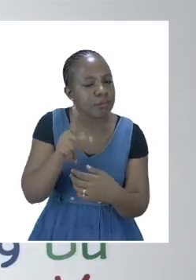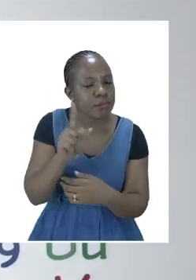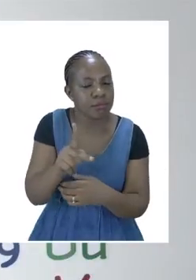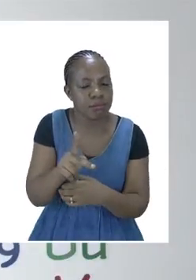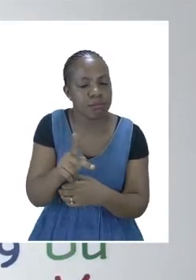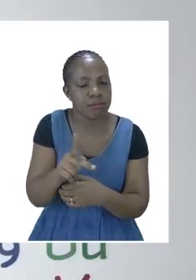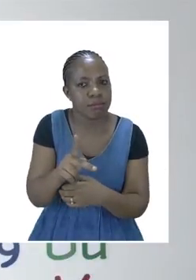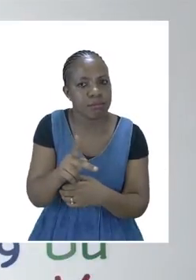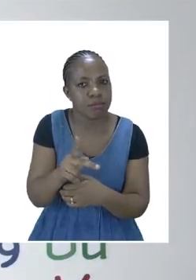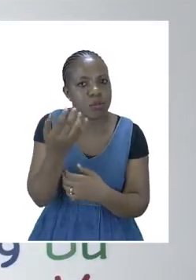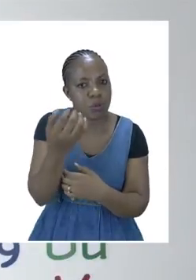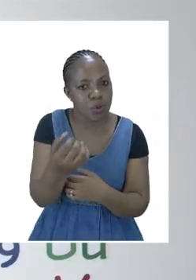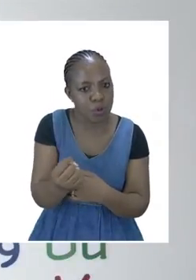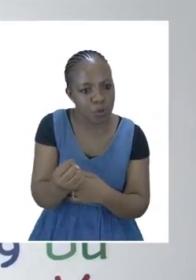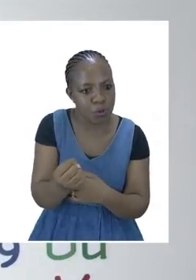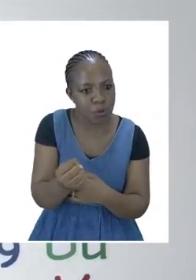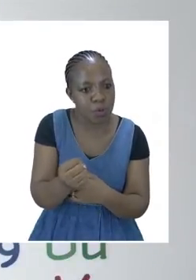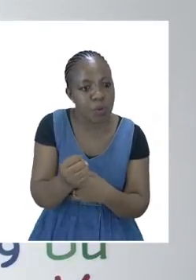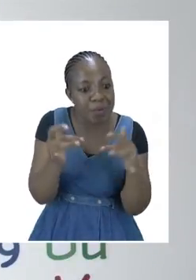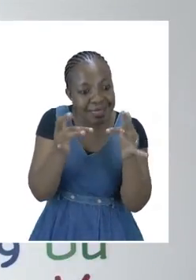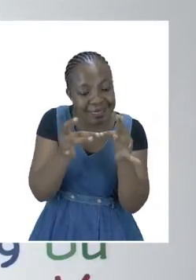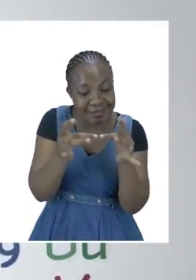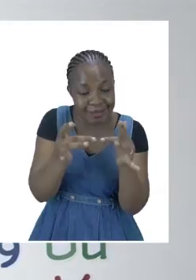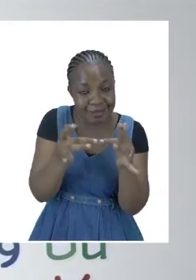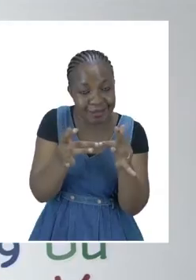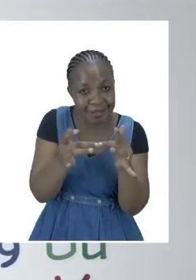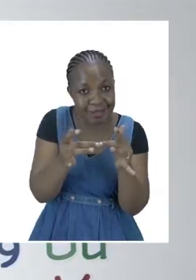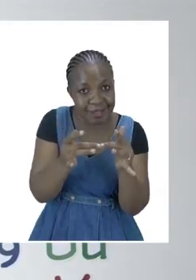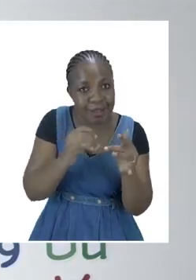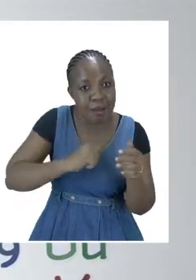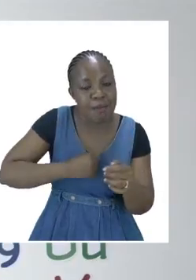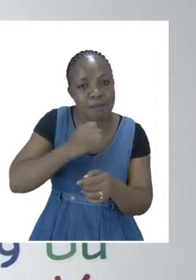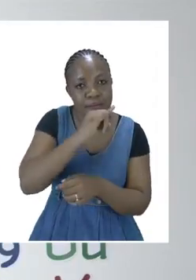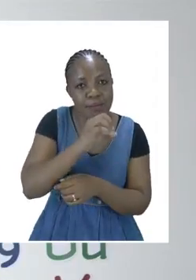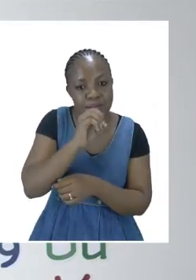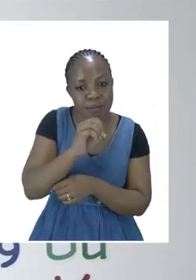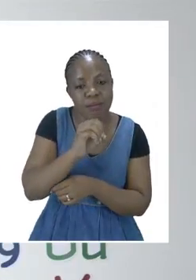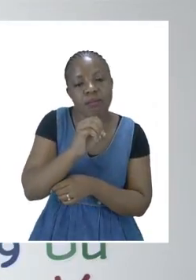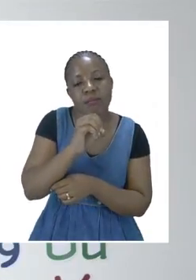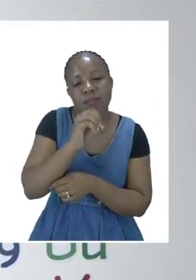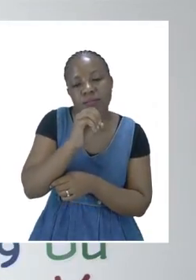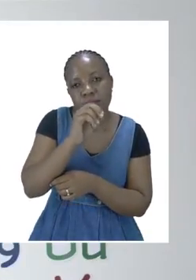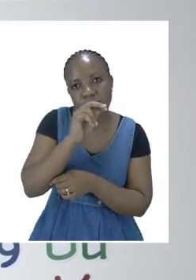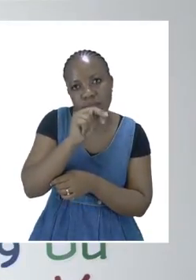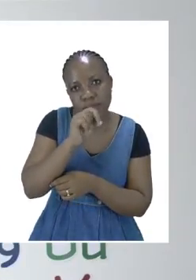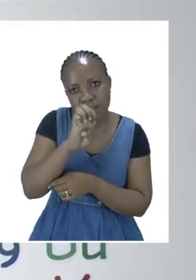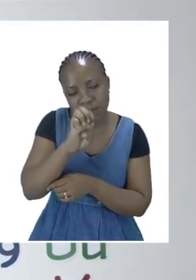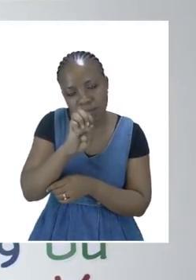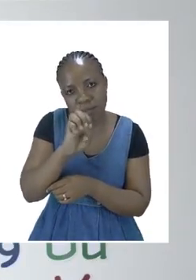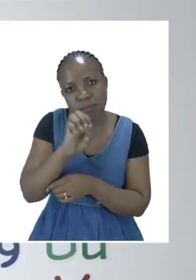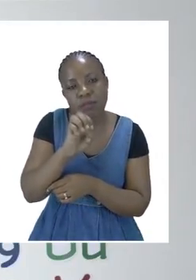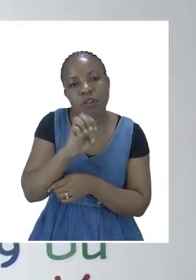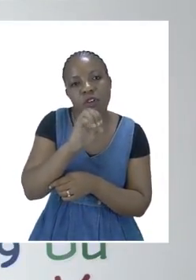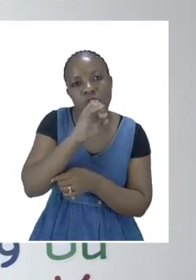are also available on our online platforms. MyZone and ZOSHI Facebook pages and